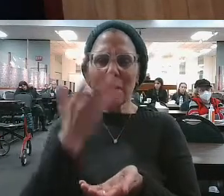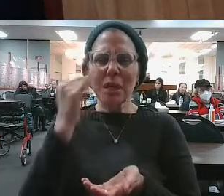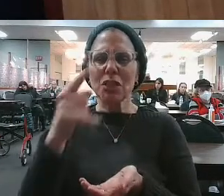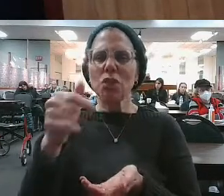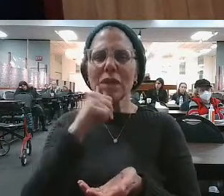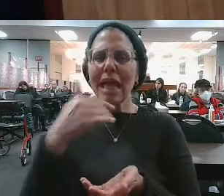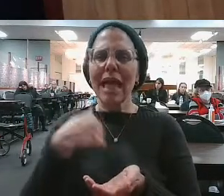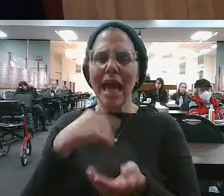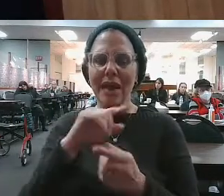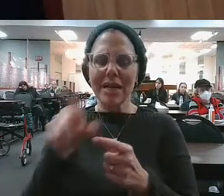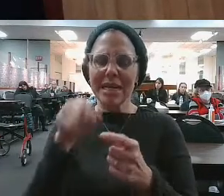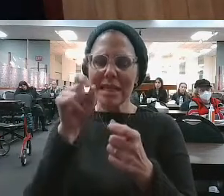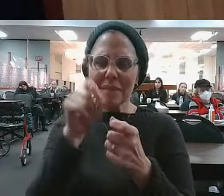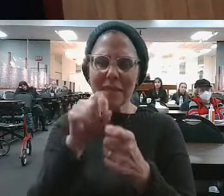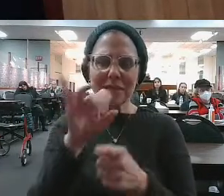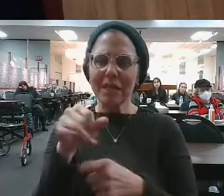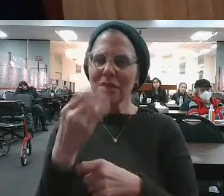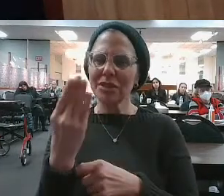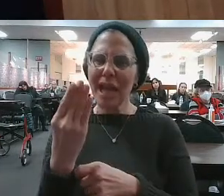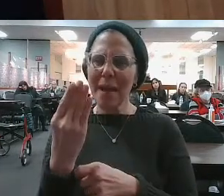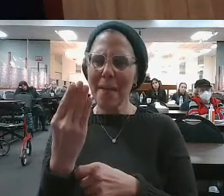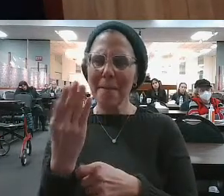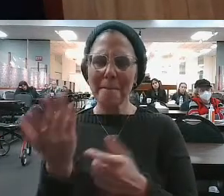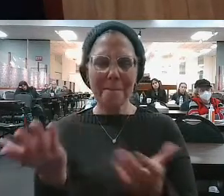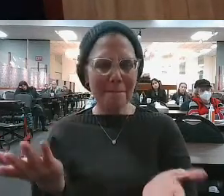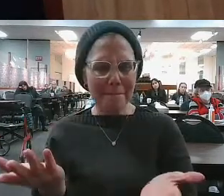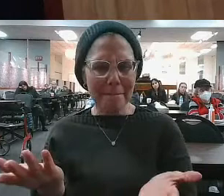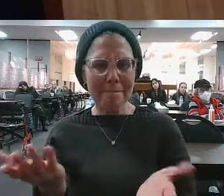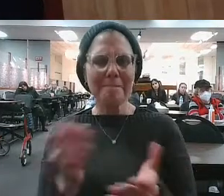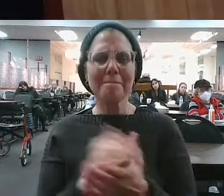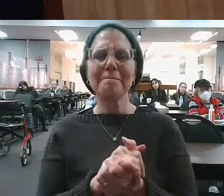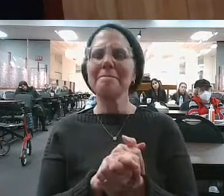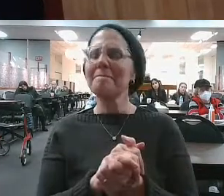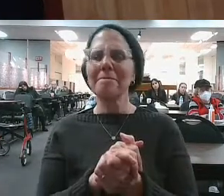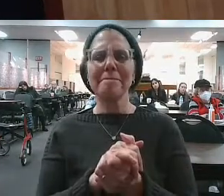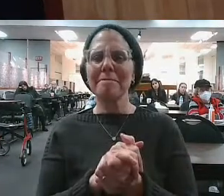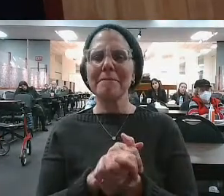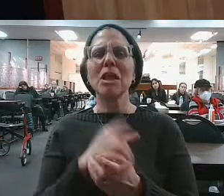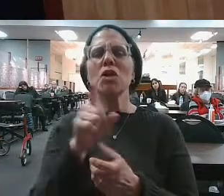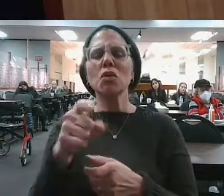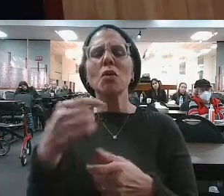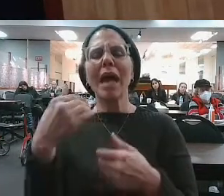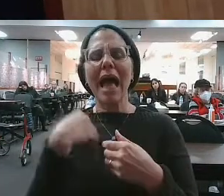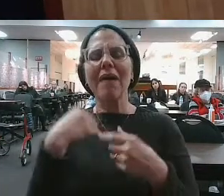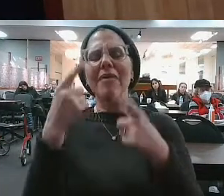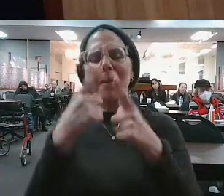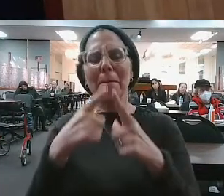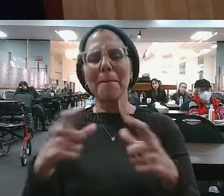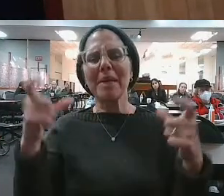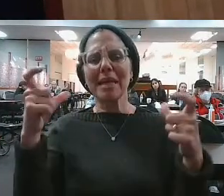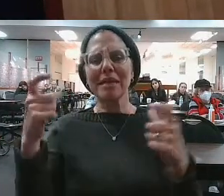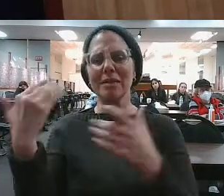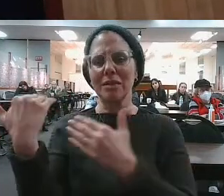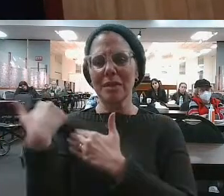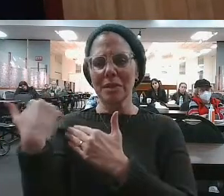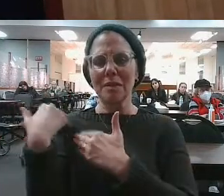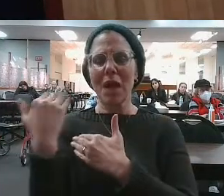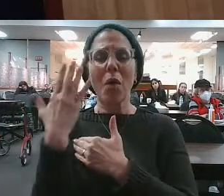responsibility. But the lack of specificity in your responsibility highlights the fact that you have the greatest responsibility in all.